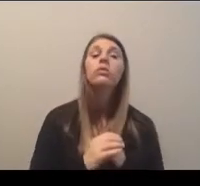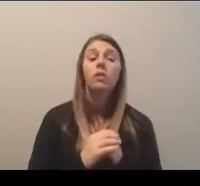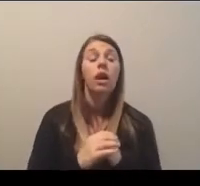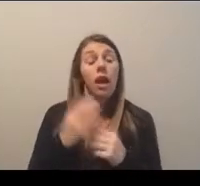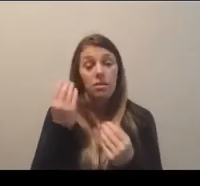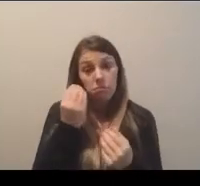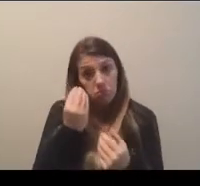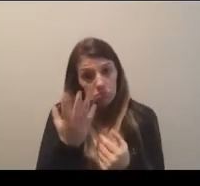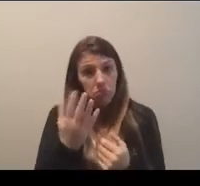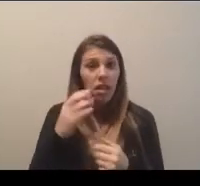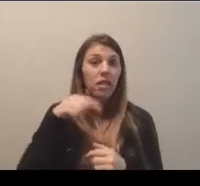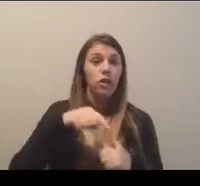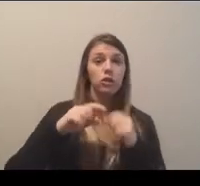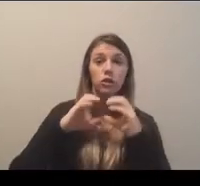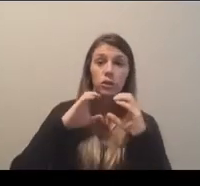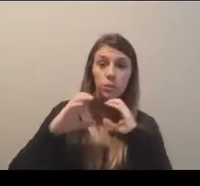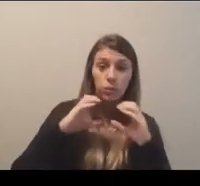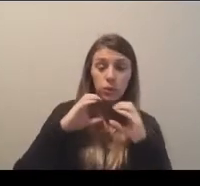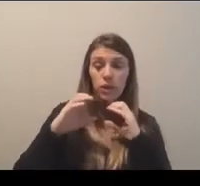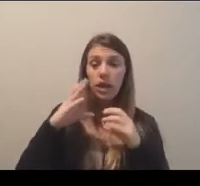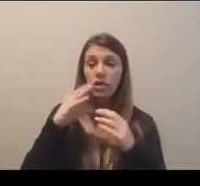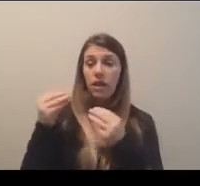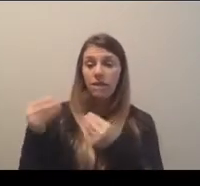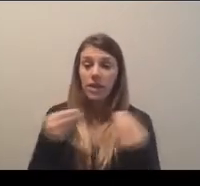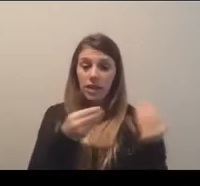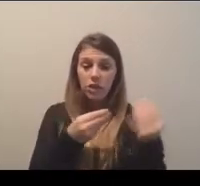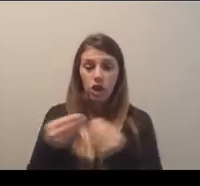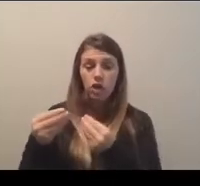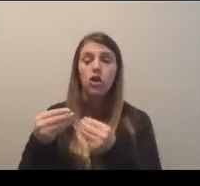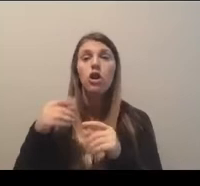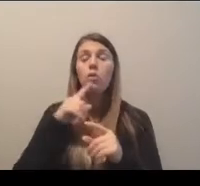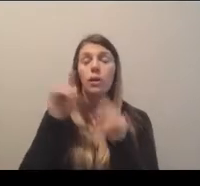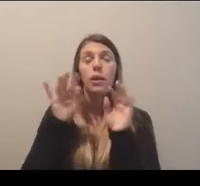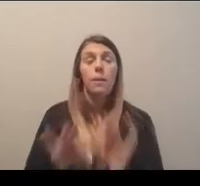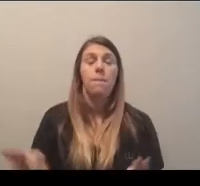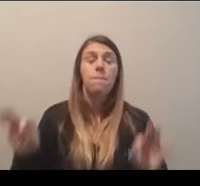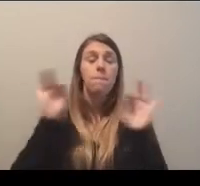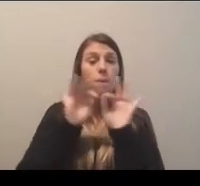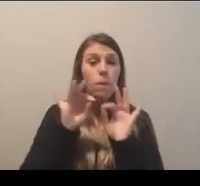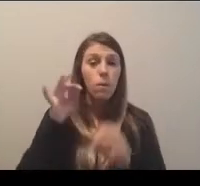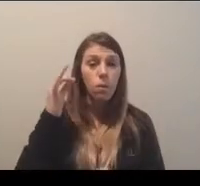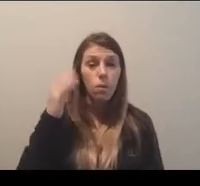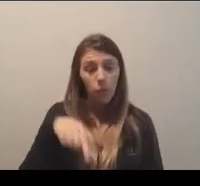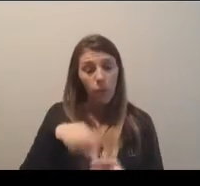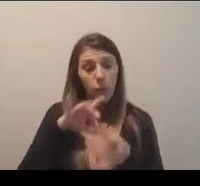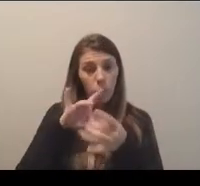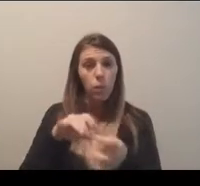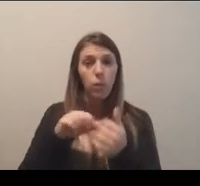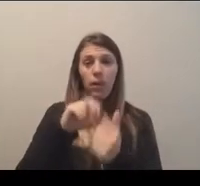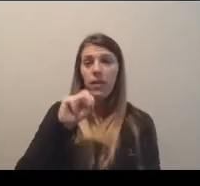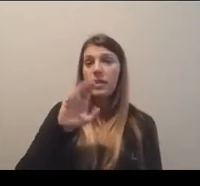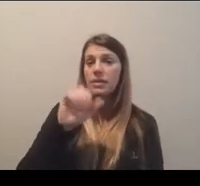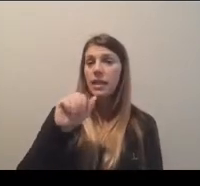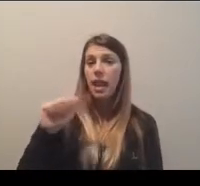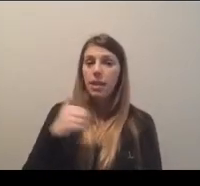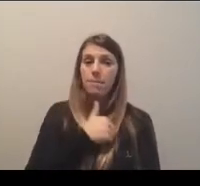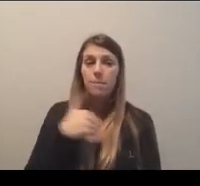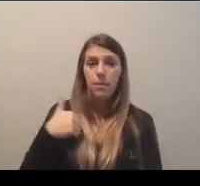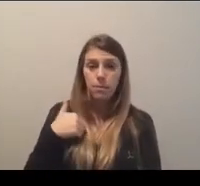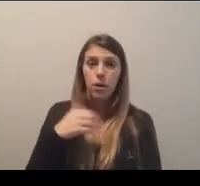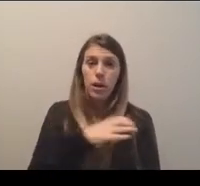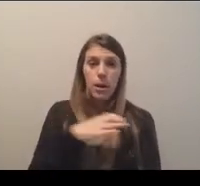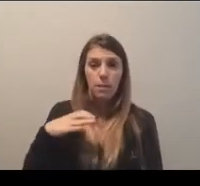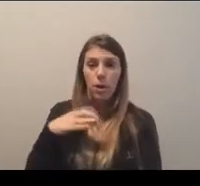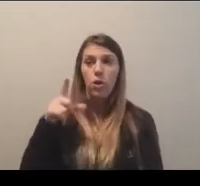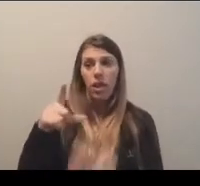note that that communication and facilitation is especially important when it comes to the work of NCA membership committees guiding